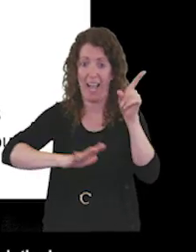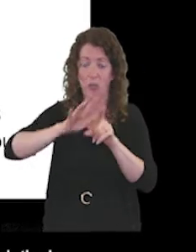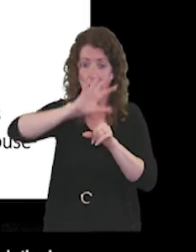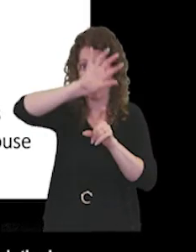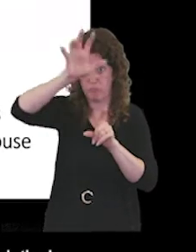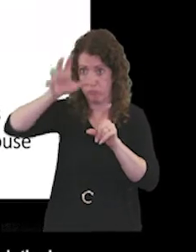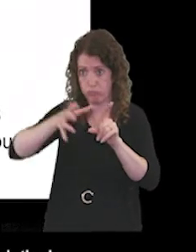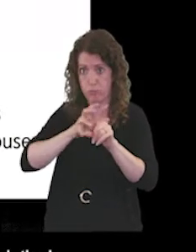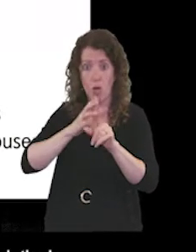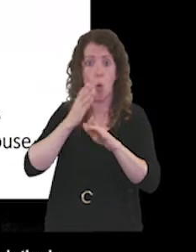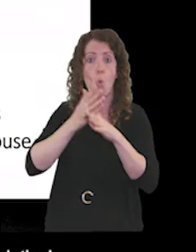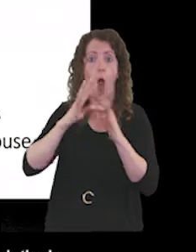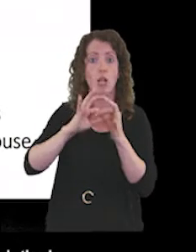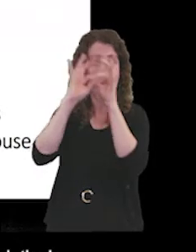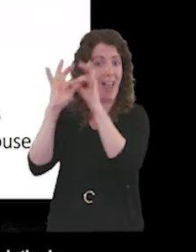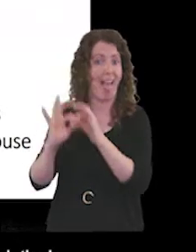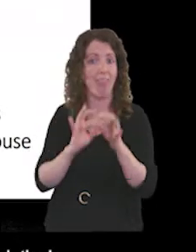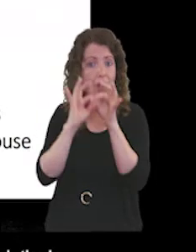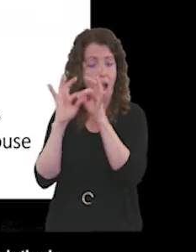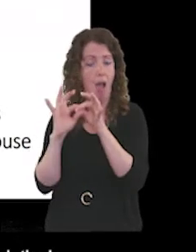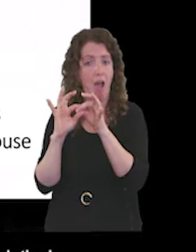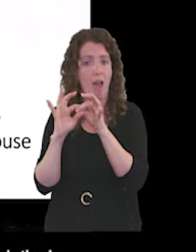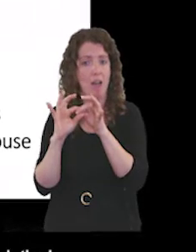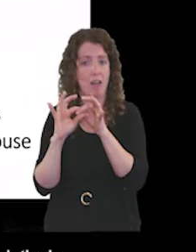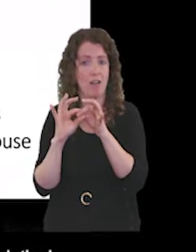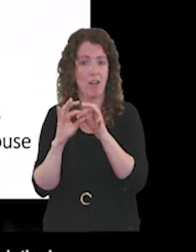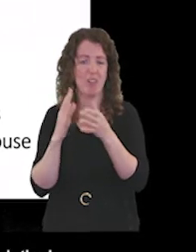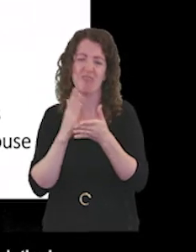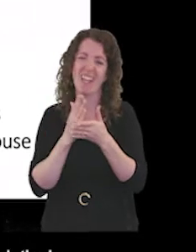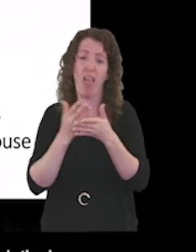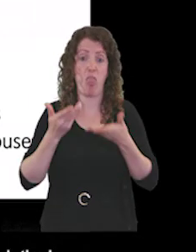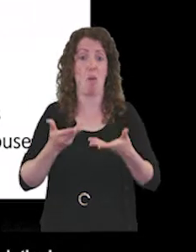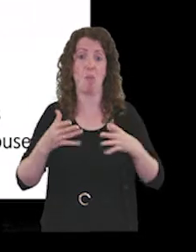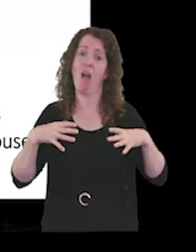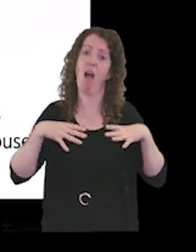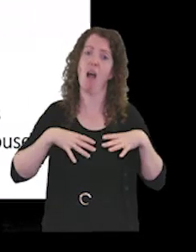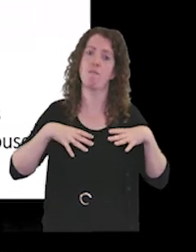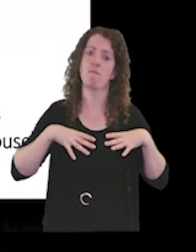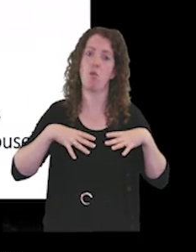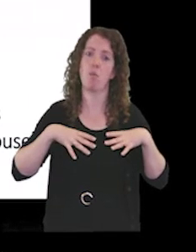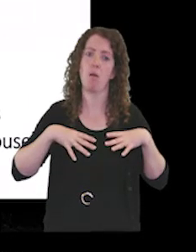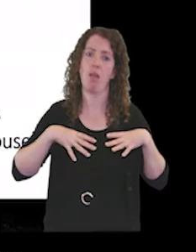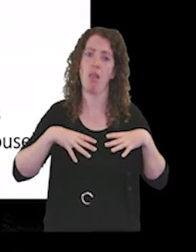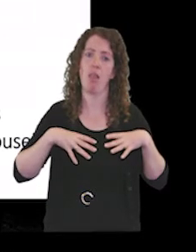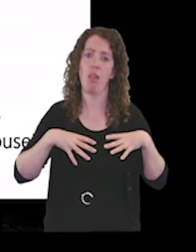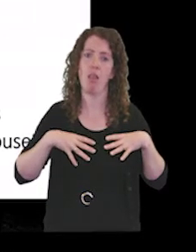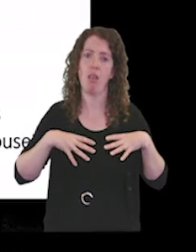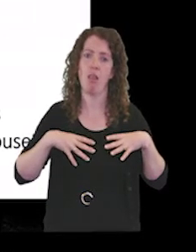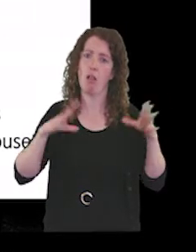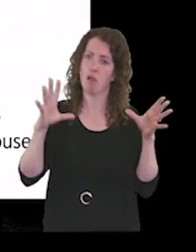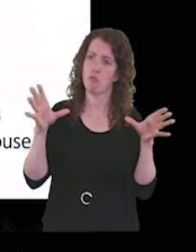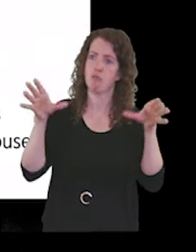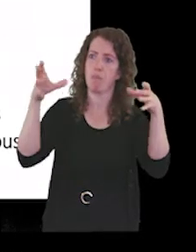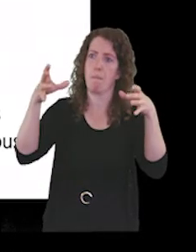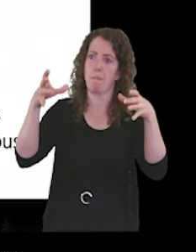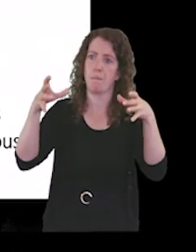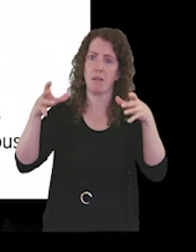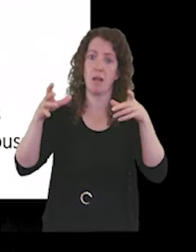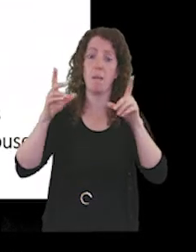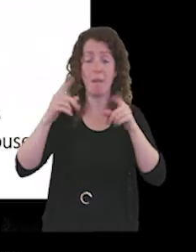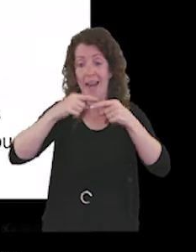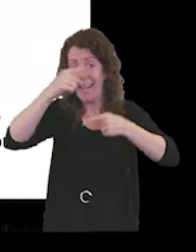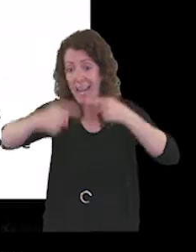currently under a sort of a relatively informal umbrella. But from April next year will the